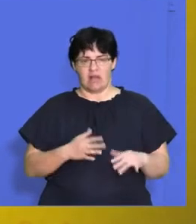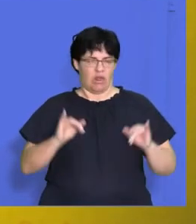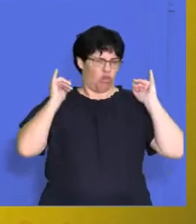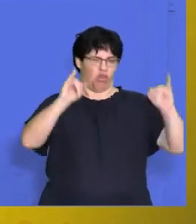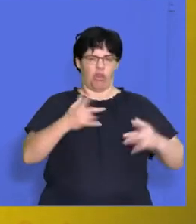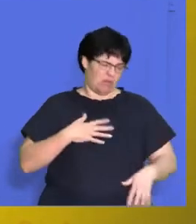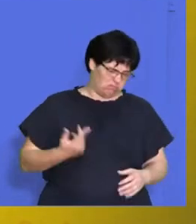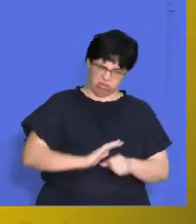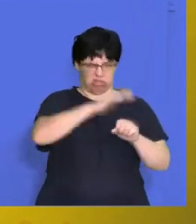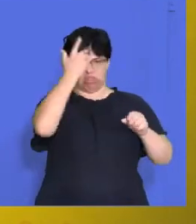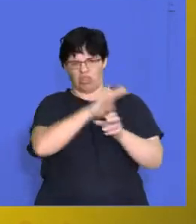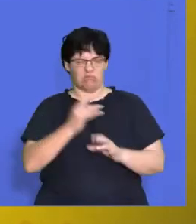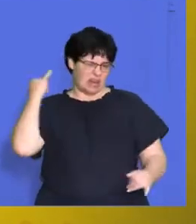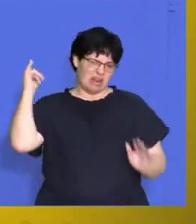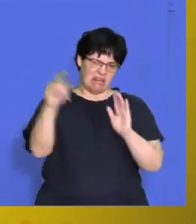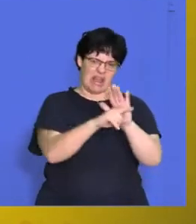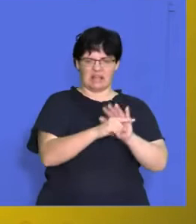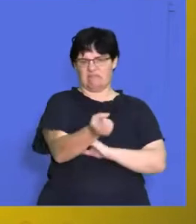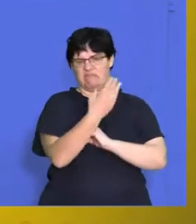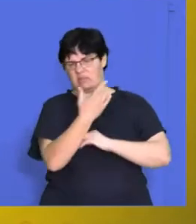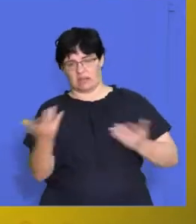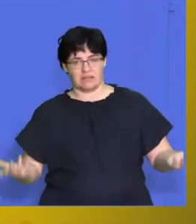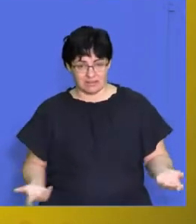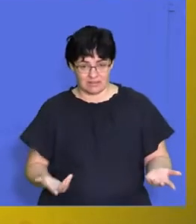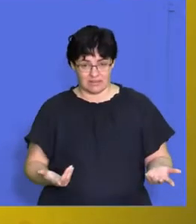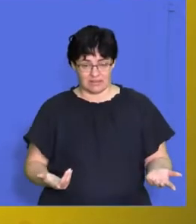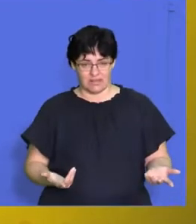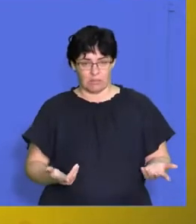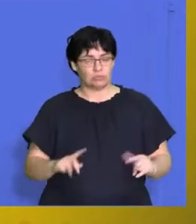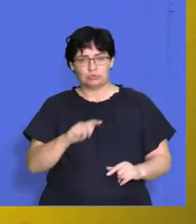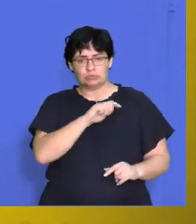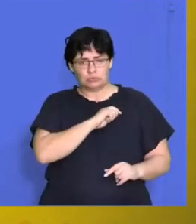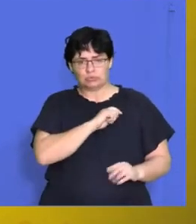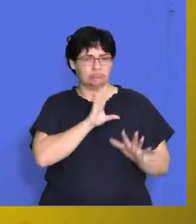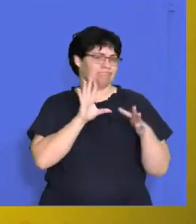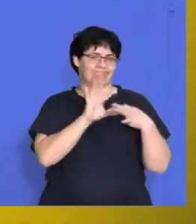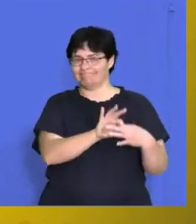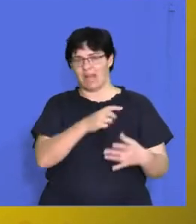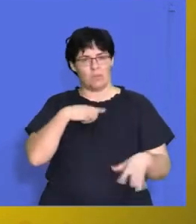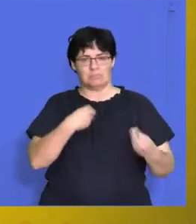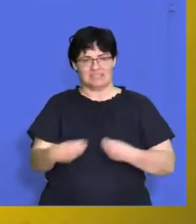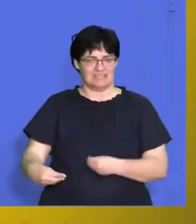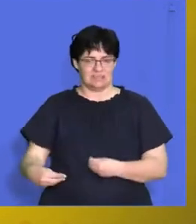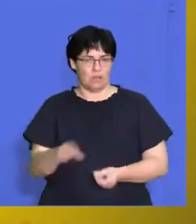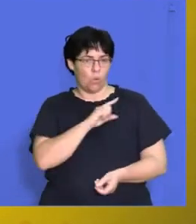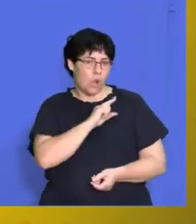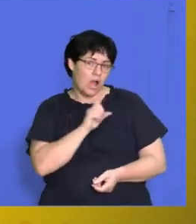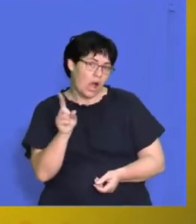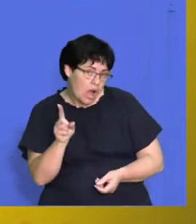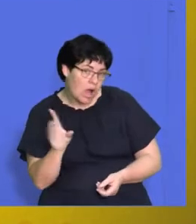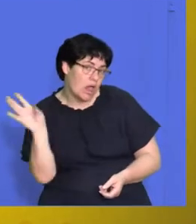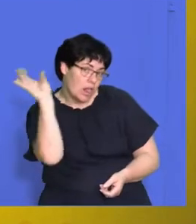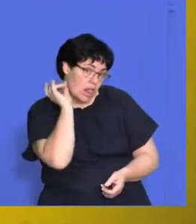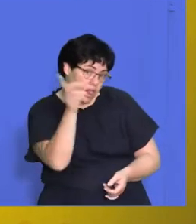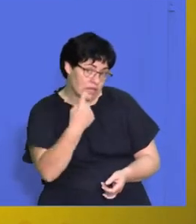day when they gave us that feedback and it's not particularly relevant to us but because we take what the